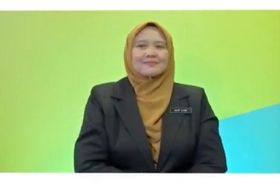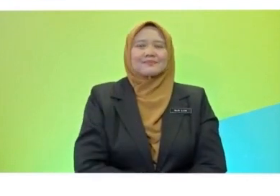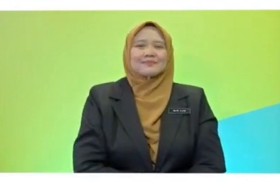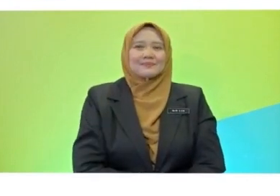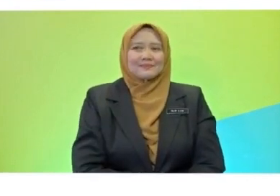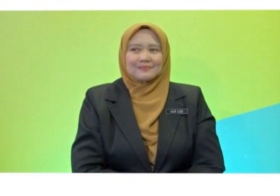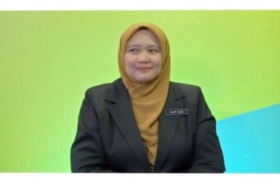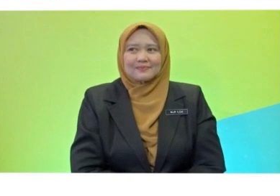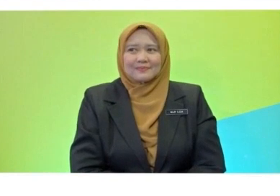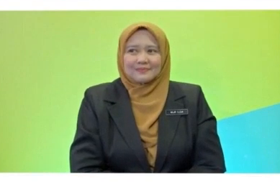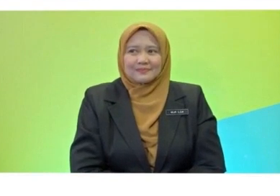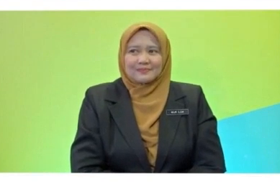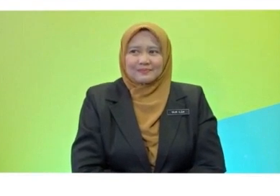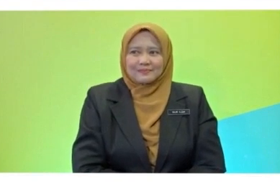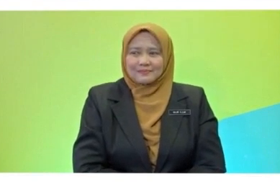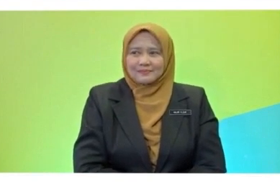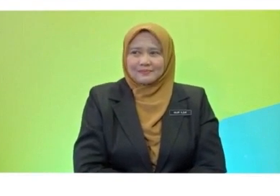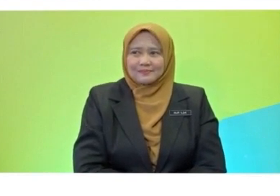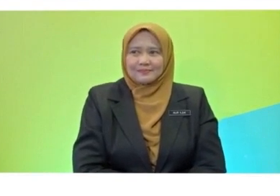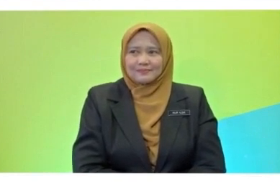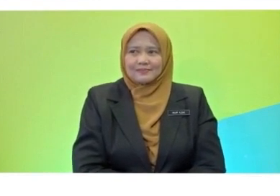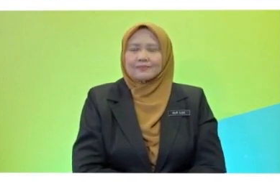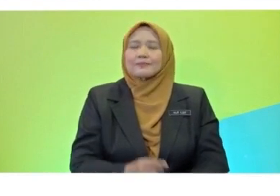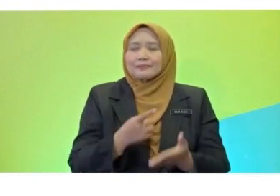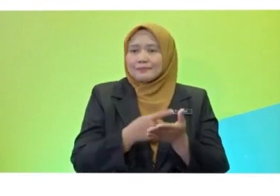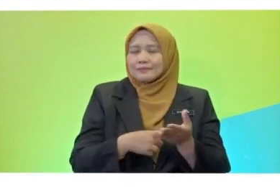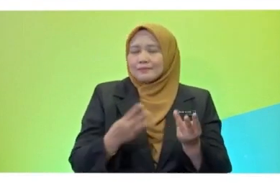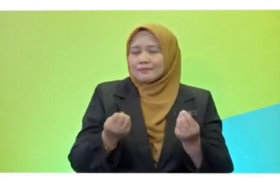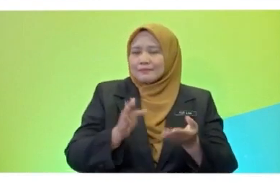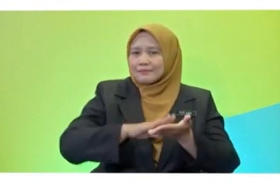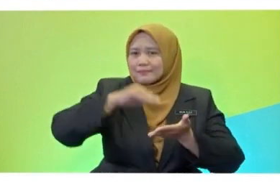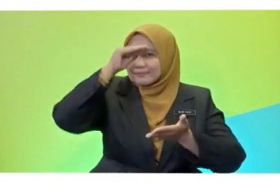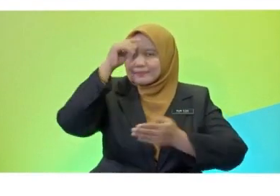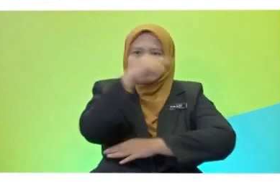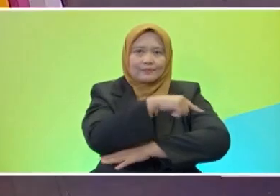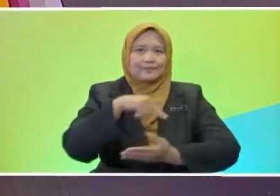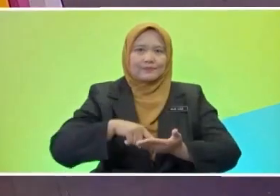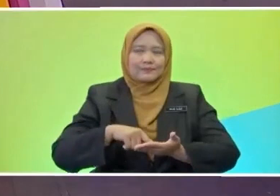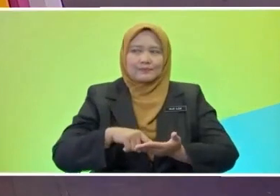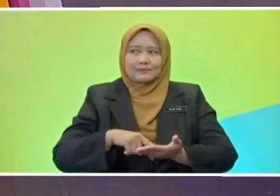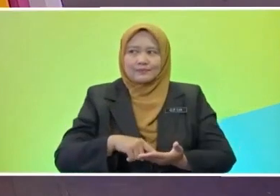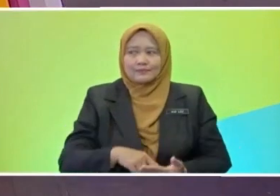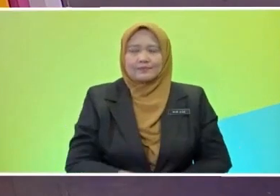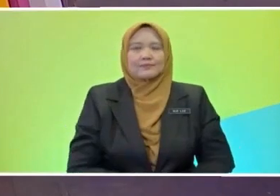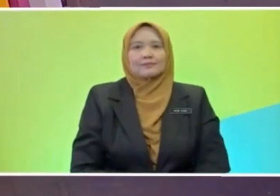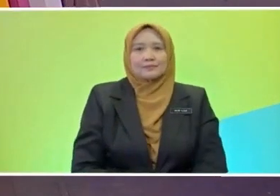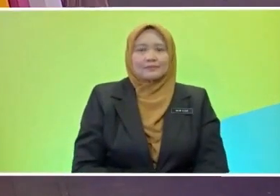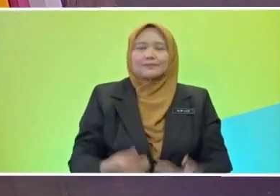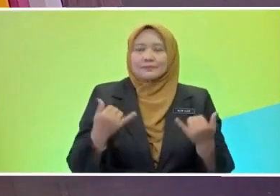Awesome. Alright. So Miss Anjana, what are we going to learn today? Today we are going to learn about holidays.